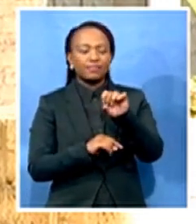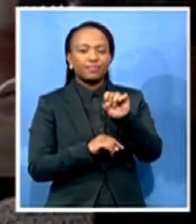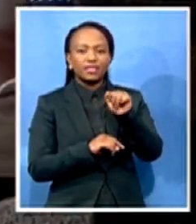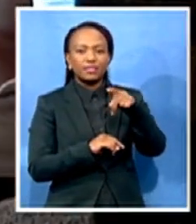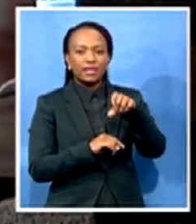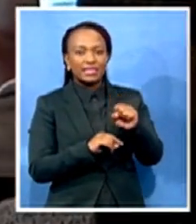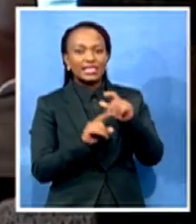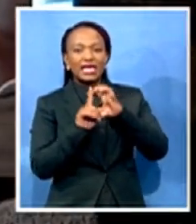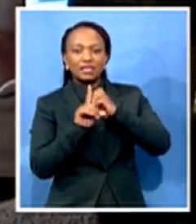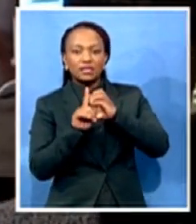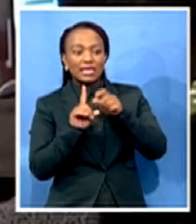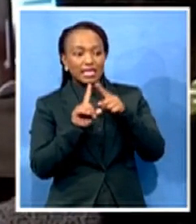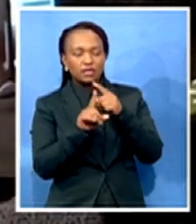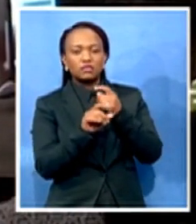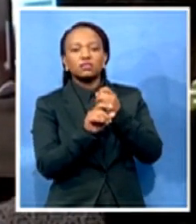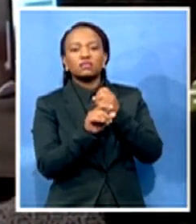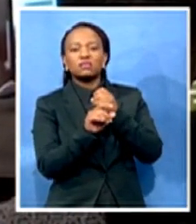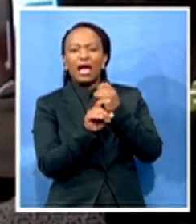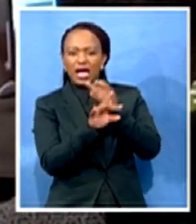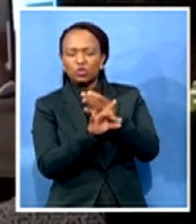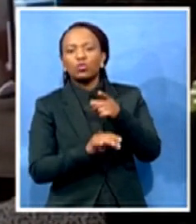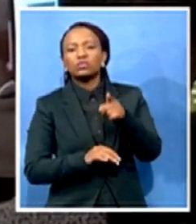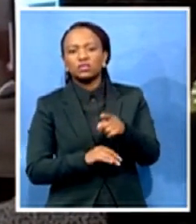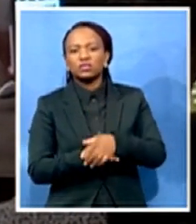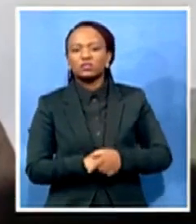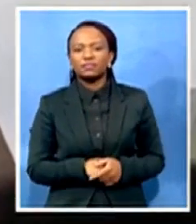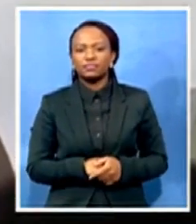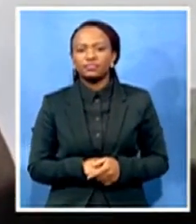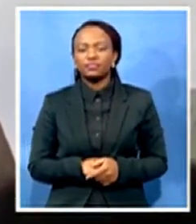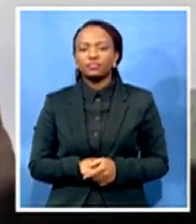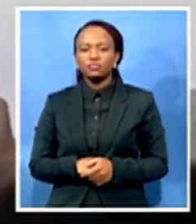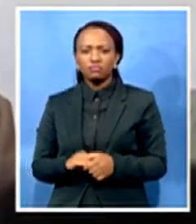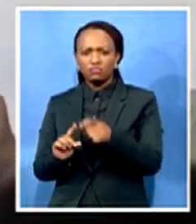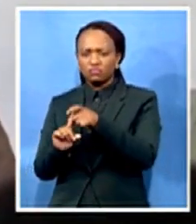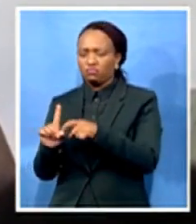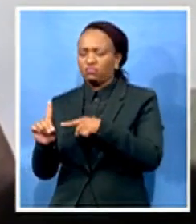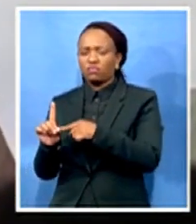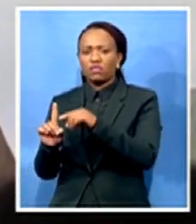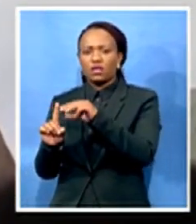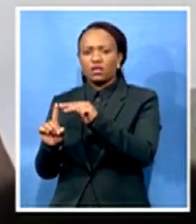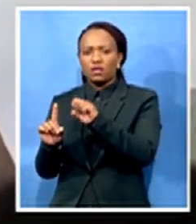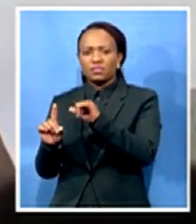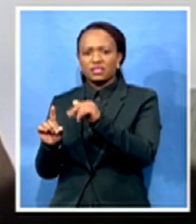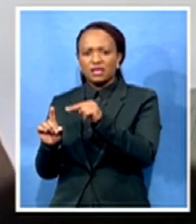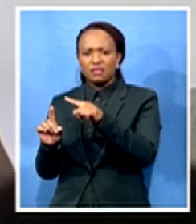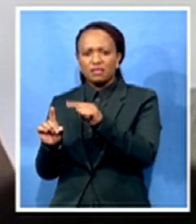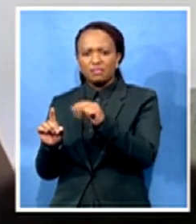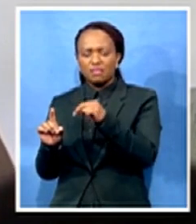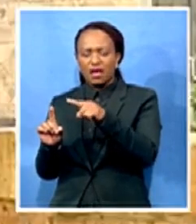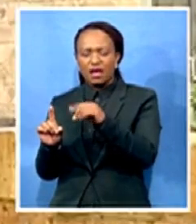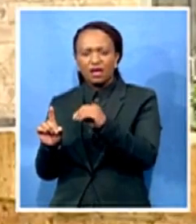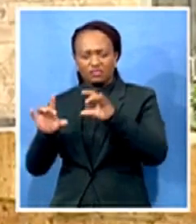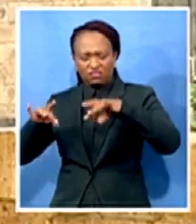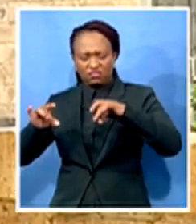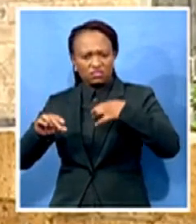sexual assault. Simanga has denied sexually harassing Mulapo and has since laid charges of criminal injury against her.